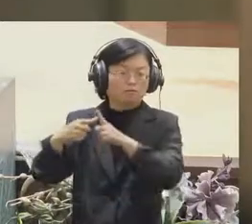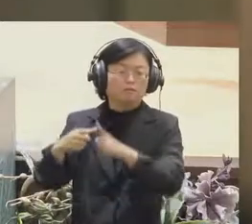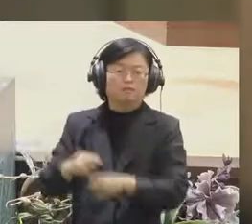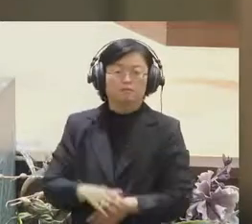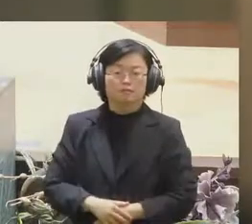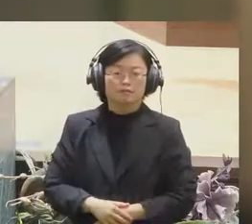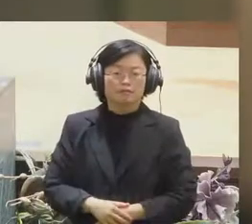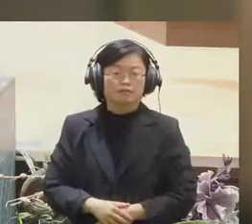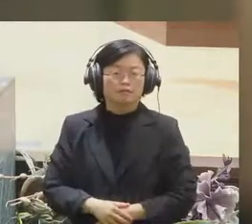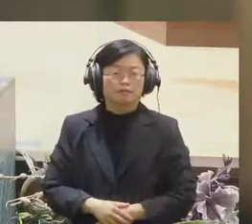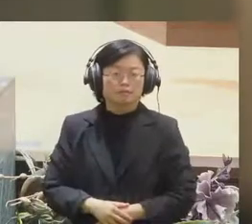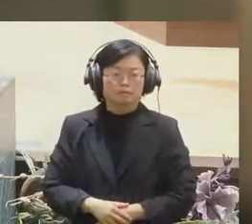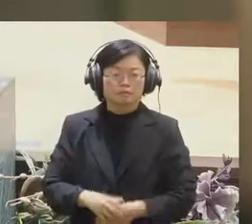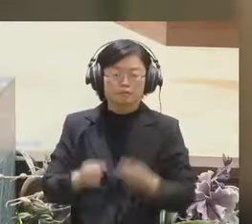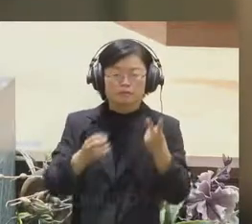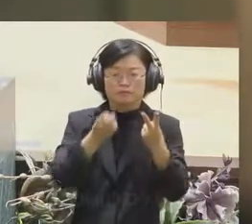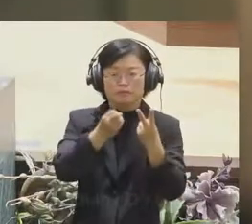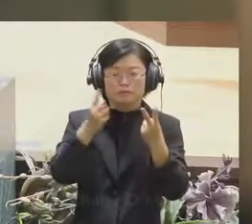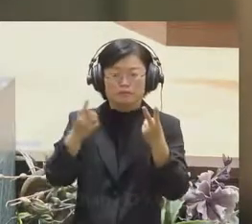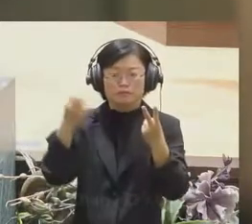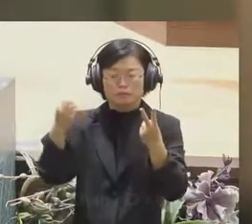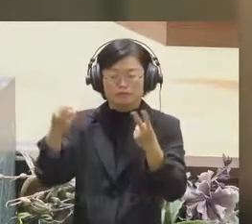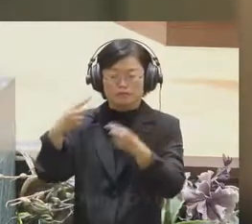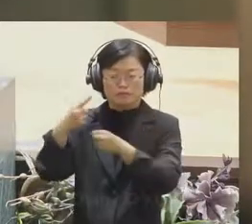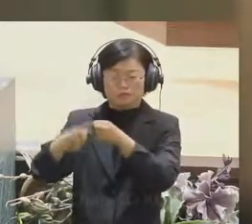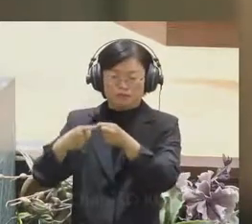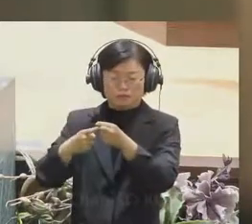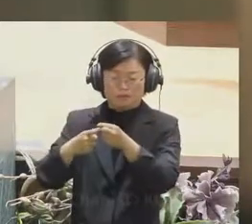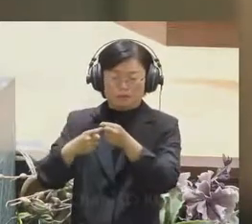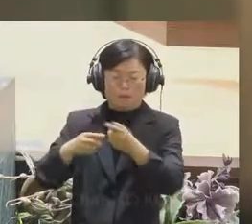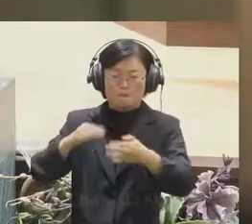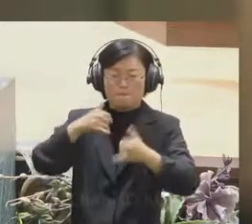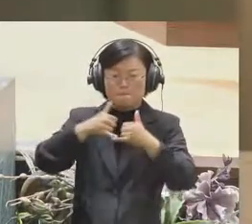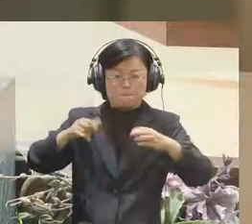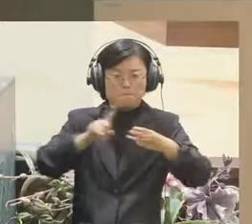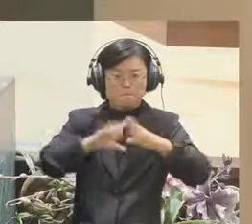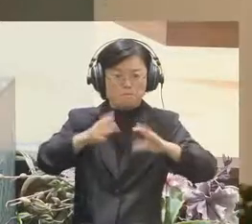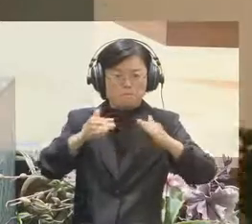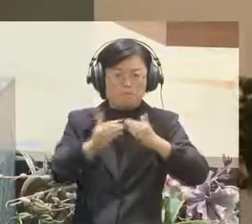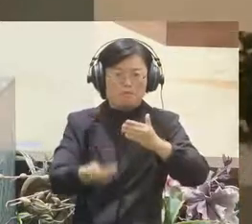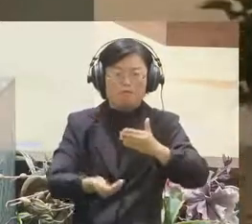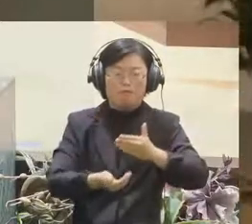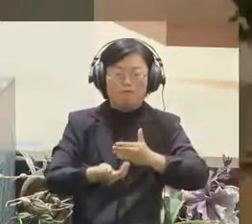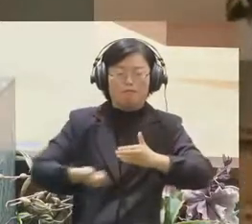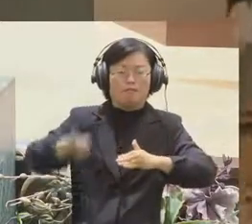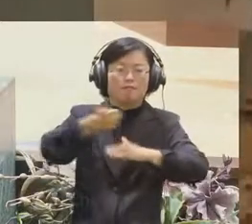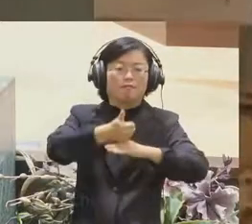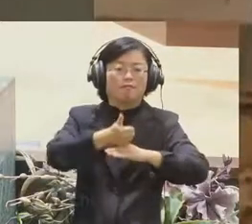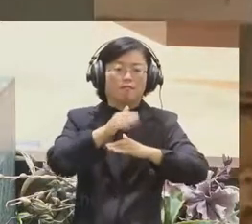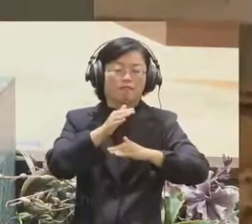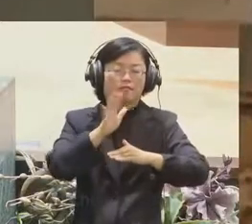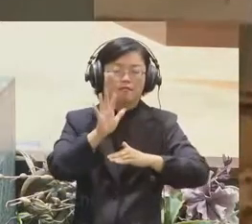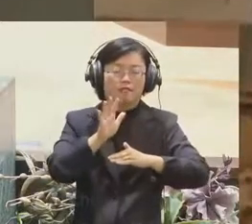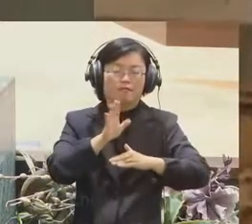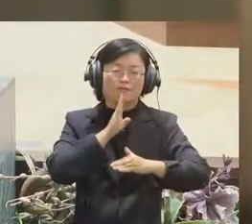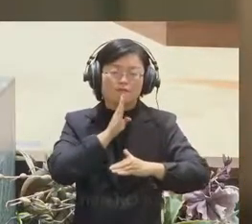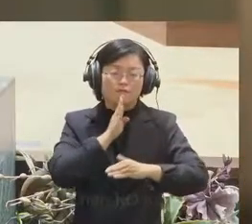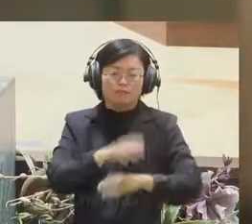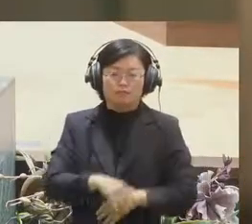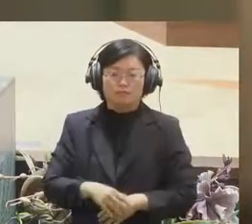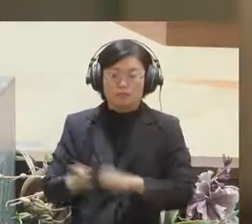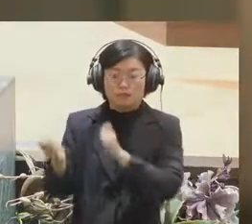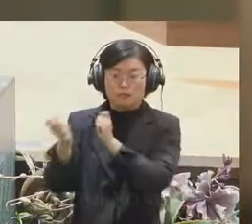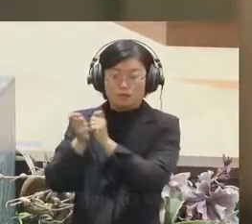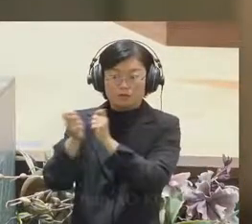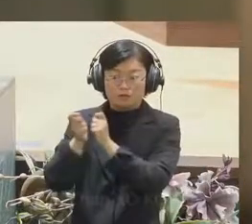al became the democratic country in 2010and the last general election was held on November 8,